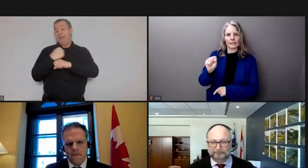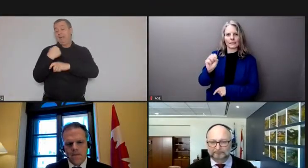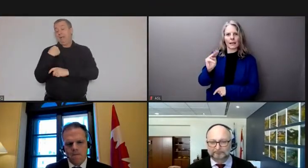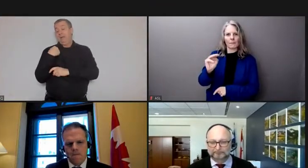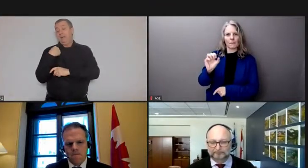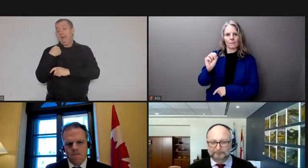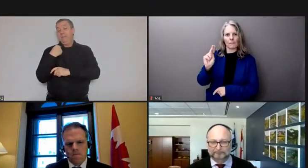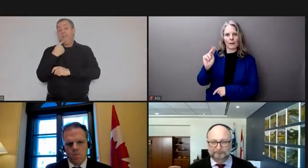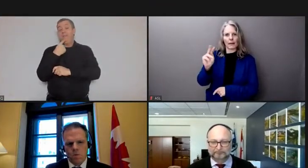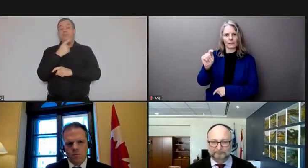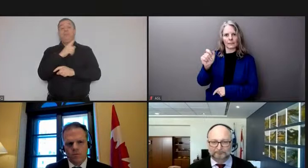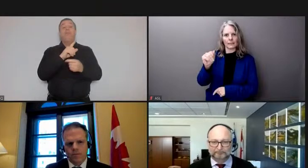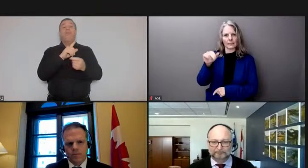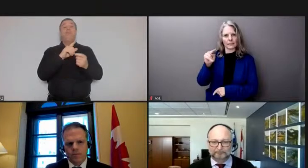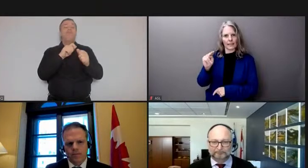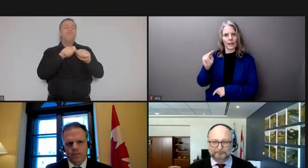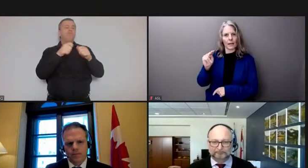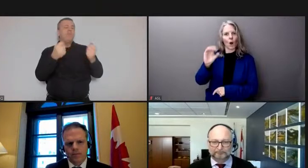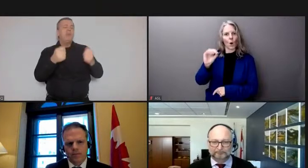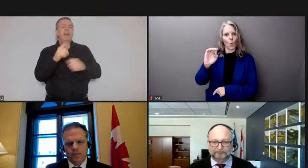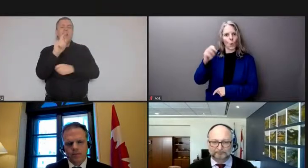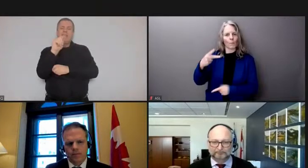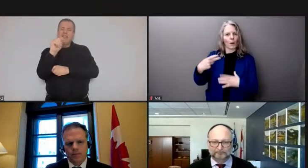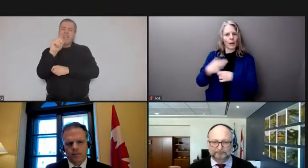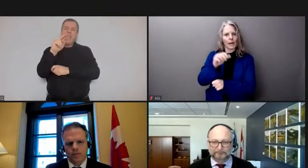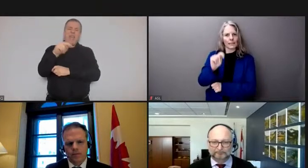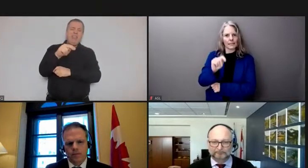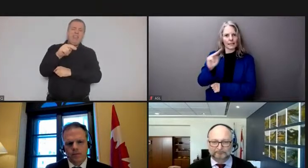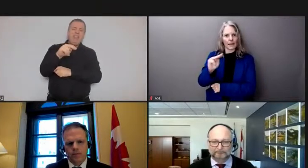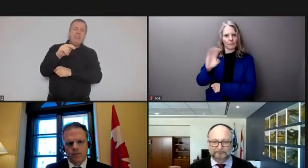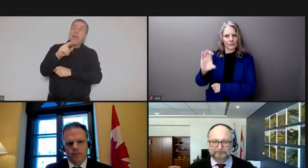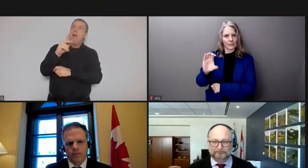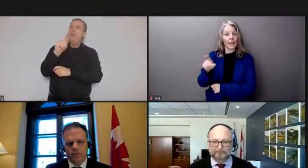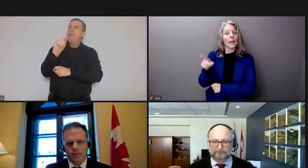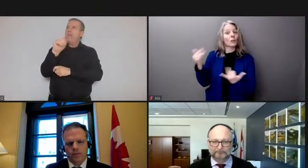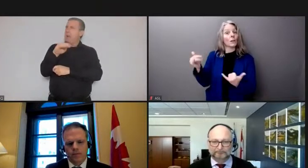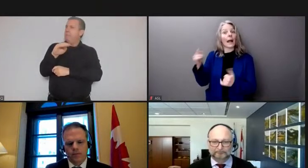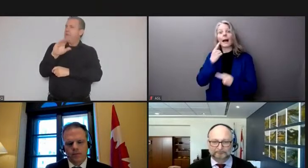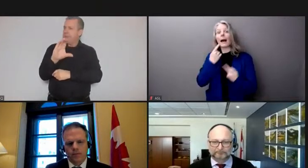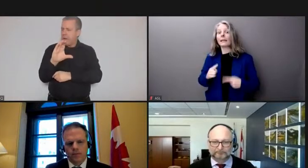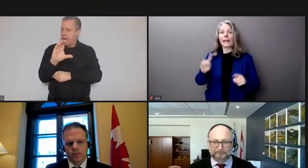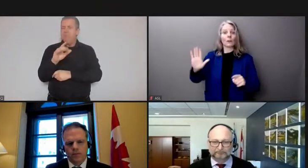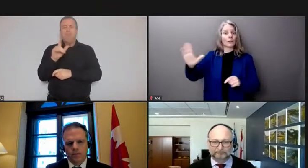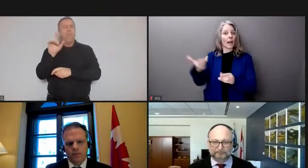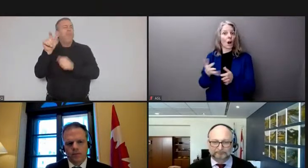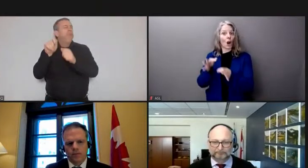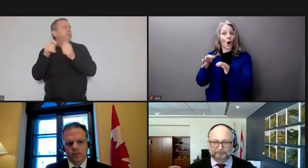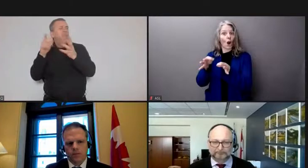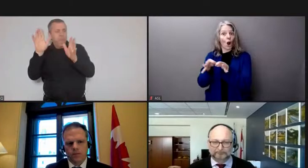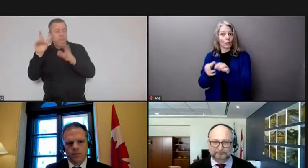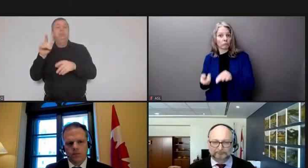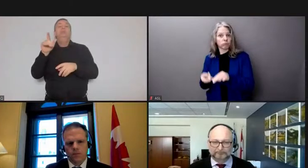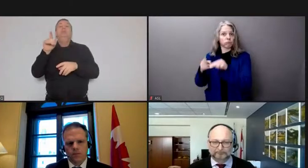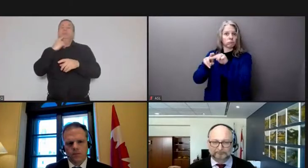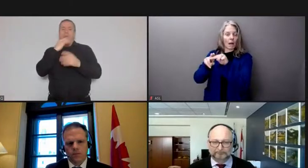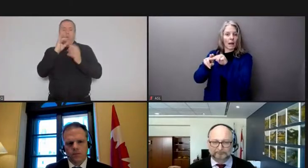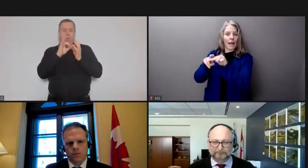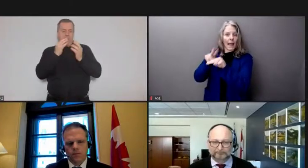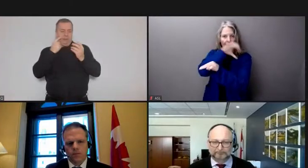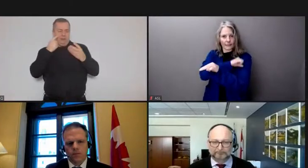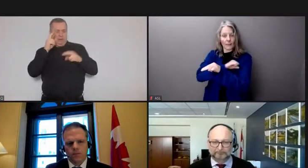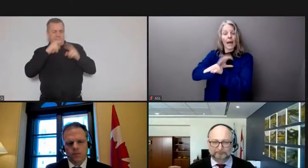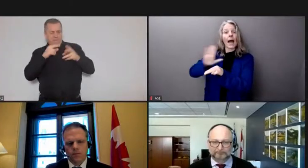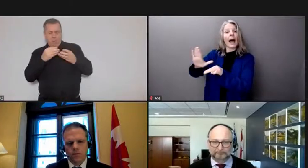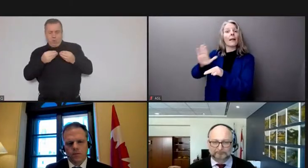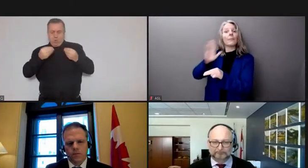tmc today announced their increased cost estimates and the extended completion date for the